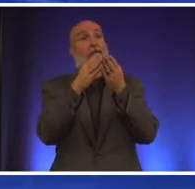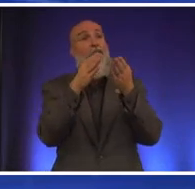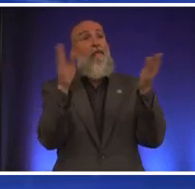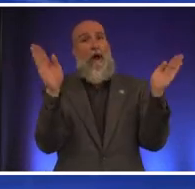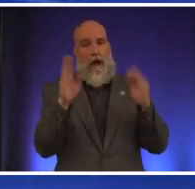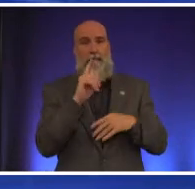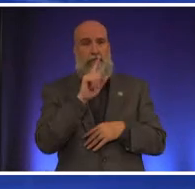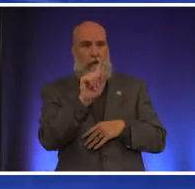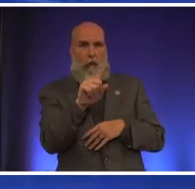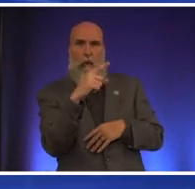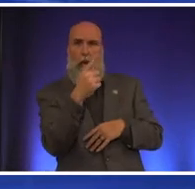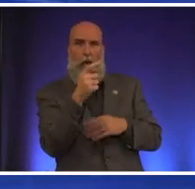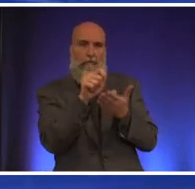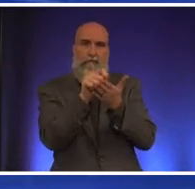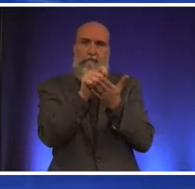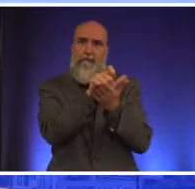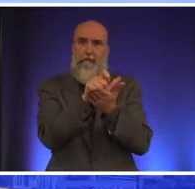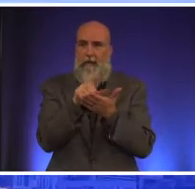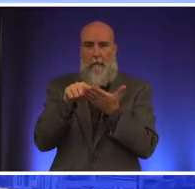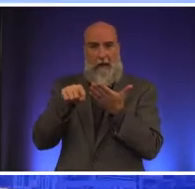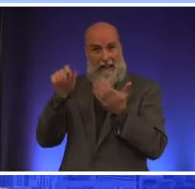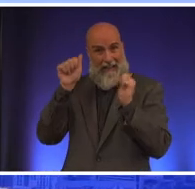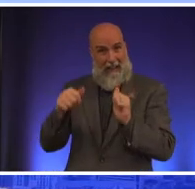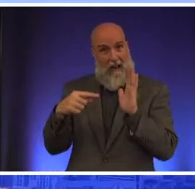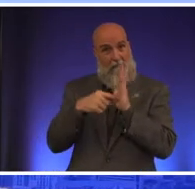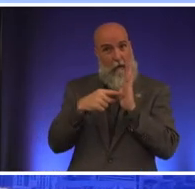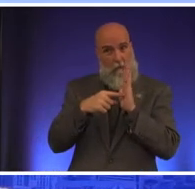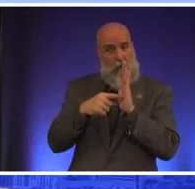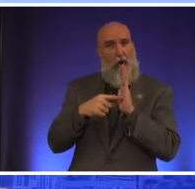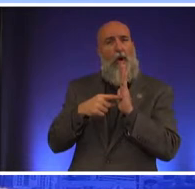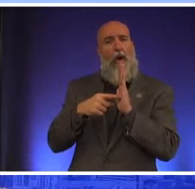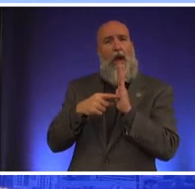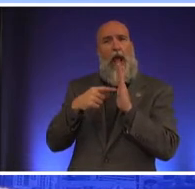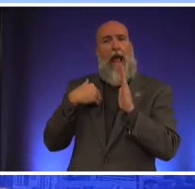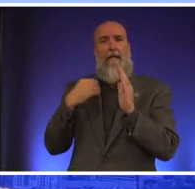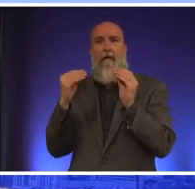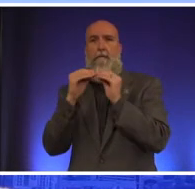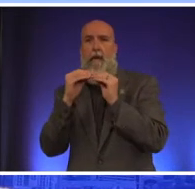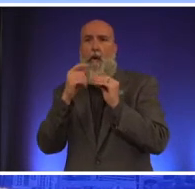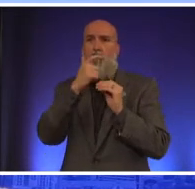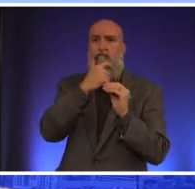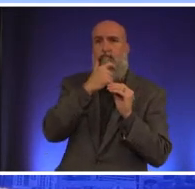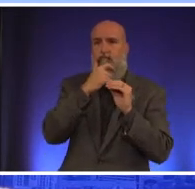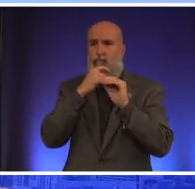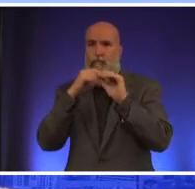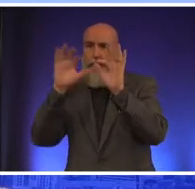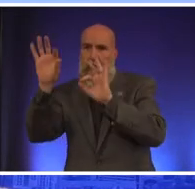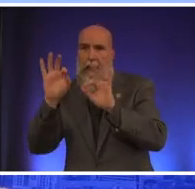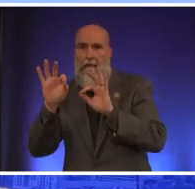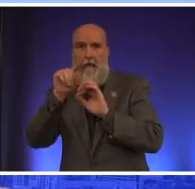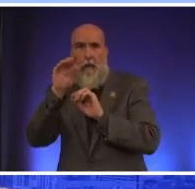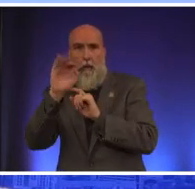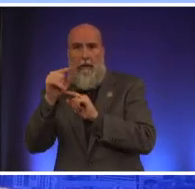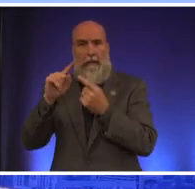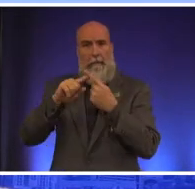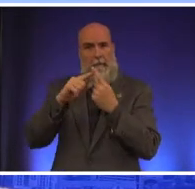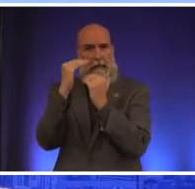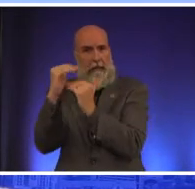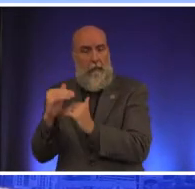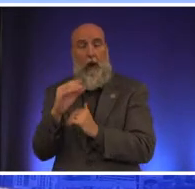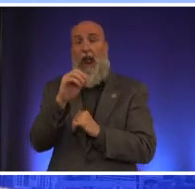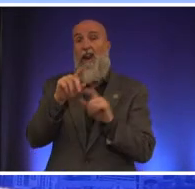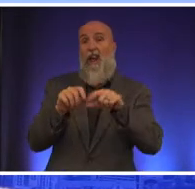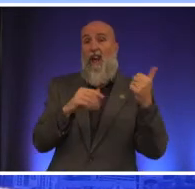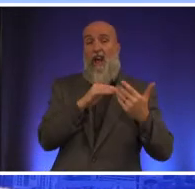family residential conflicts with this can affordability be met by more selective rezoning and one another community member asks